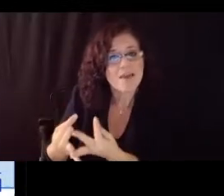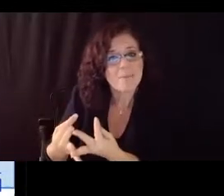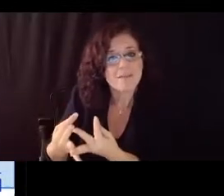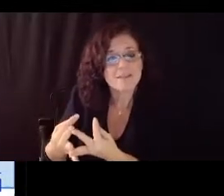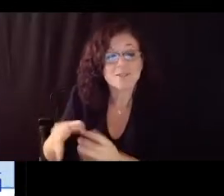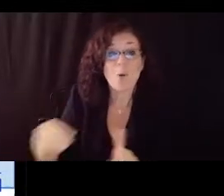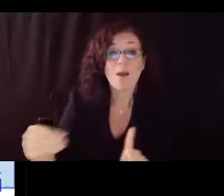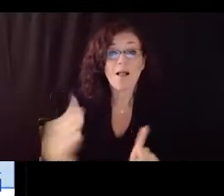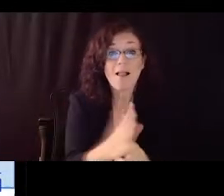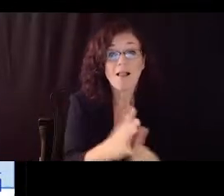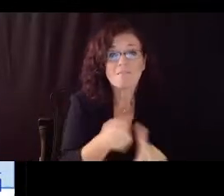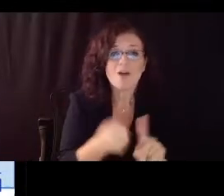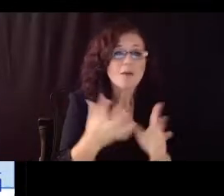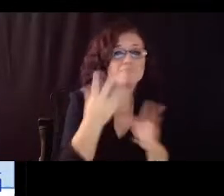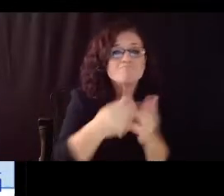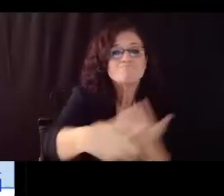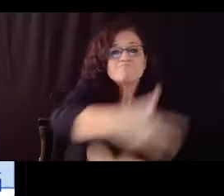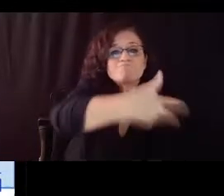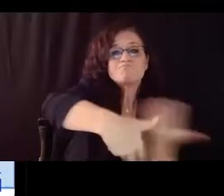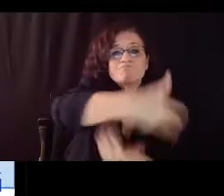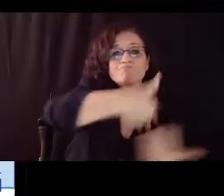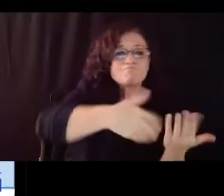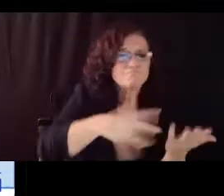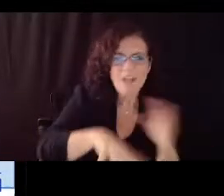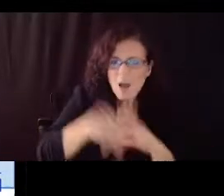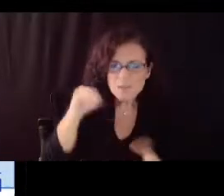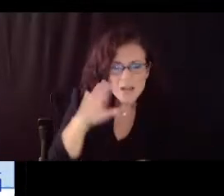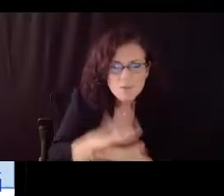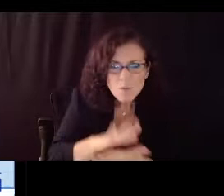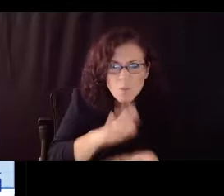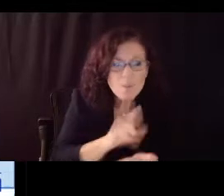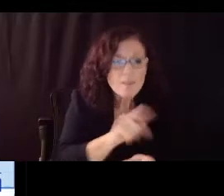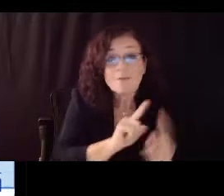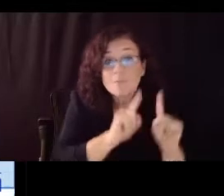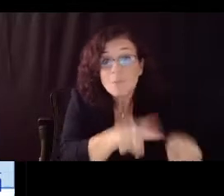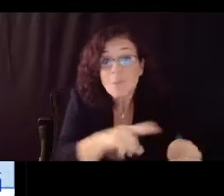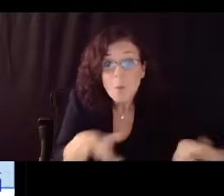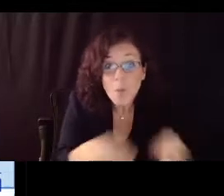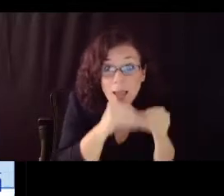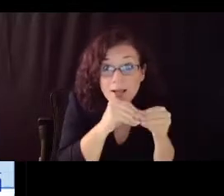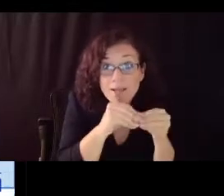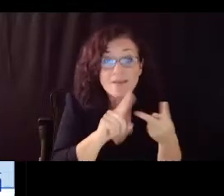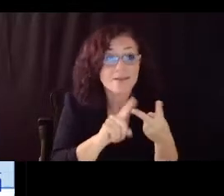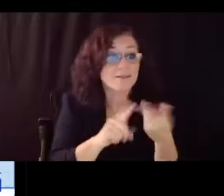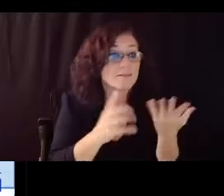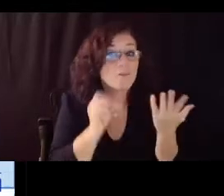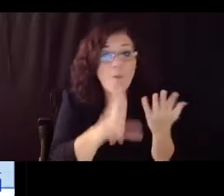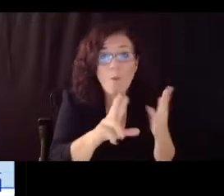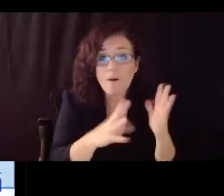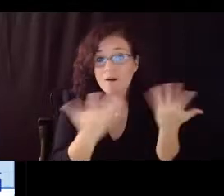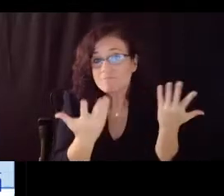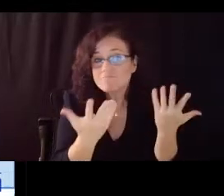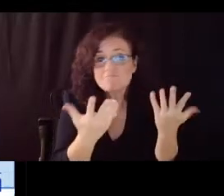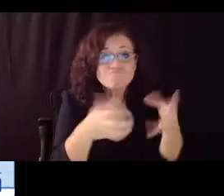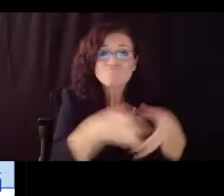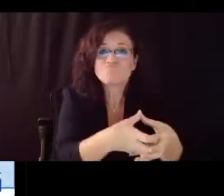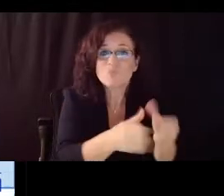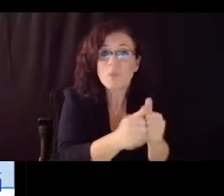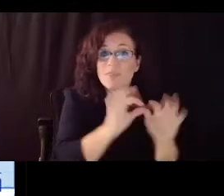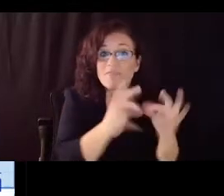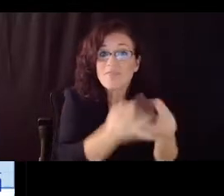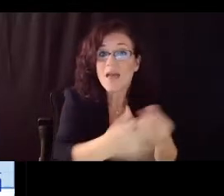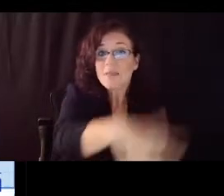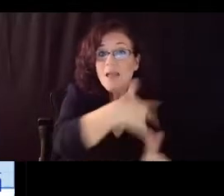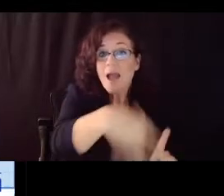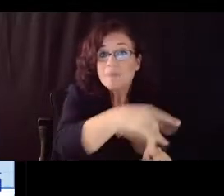outside of school gatherings weddings family getting together not in school we are